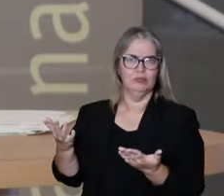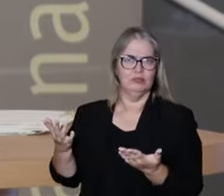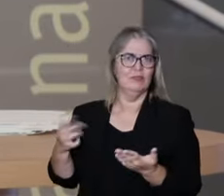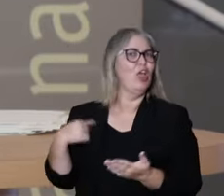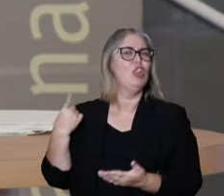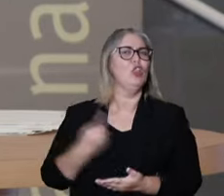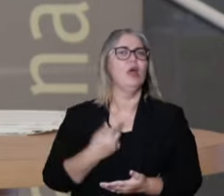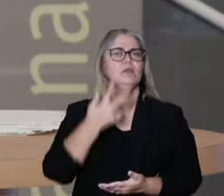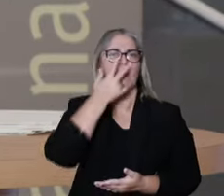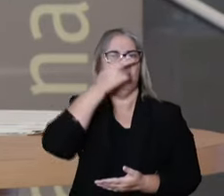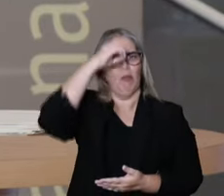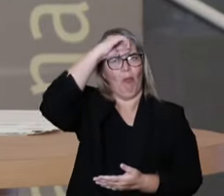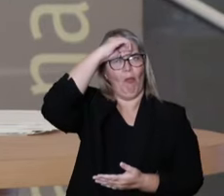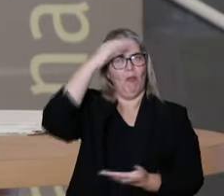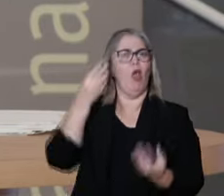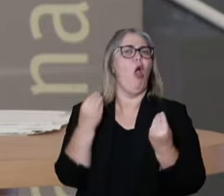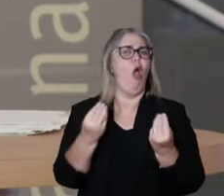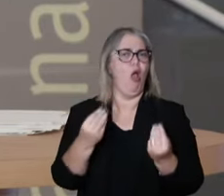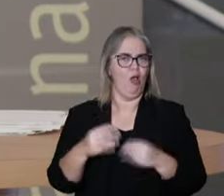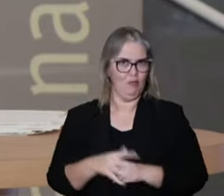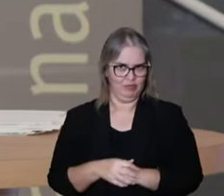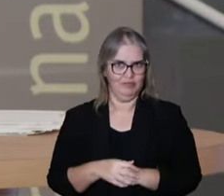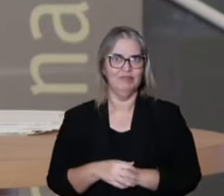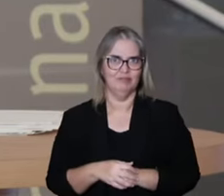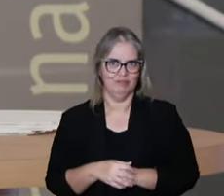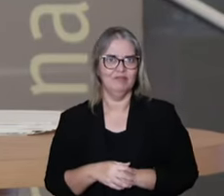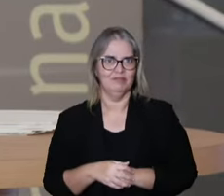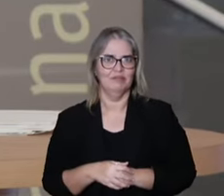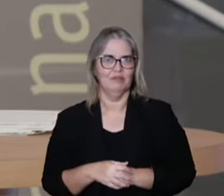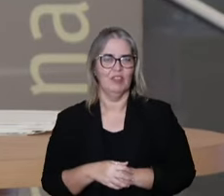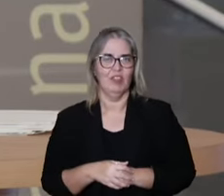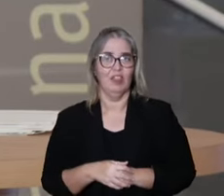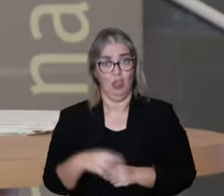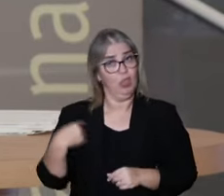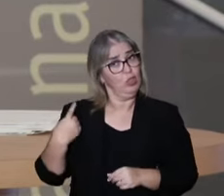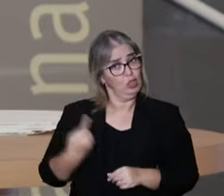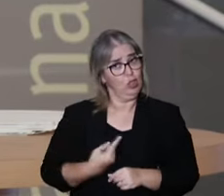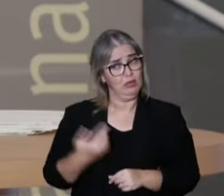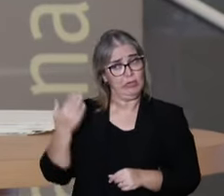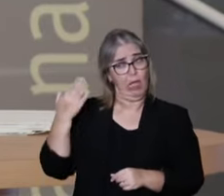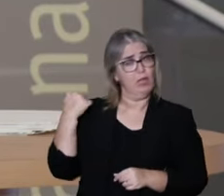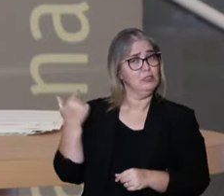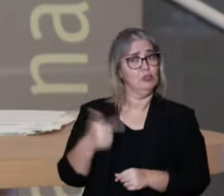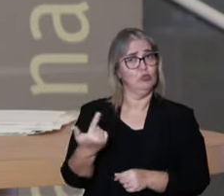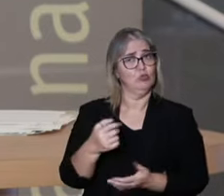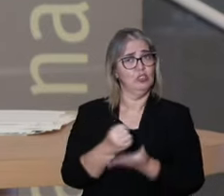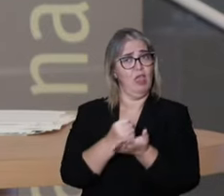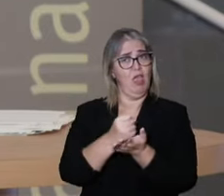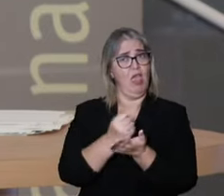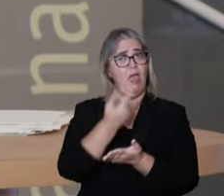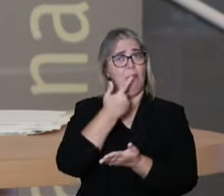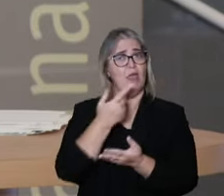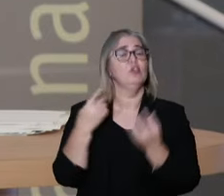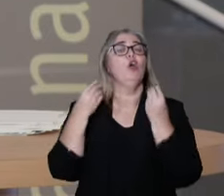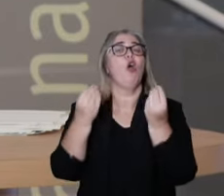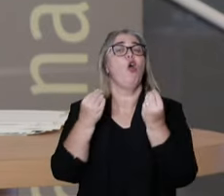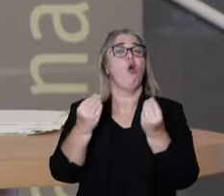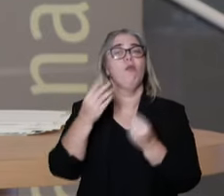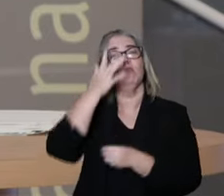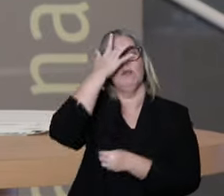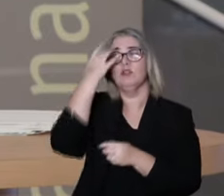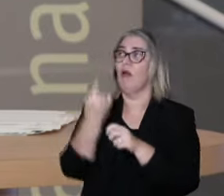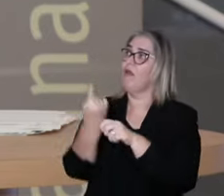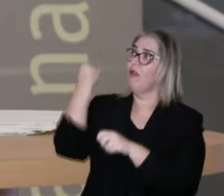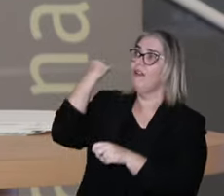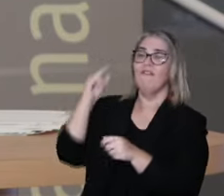As we have lived a process of colonization that was quite practical,